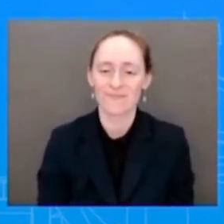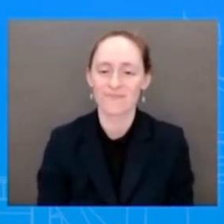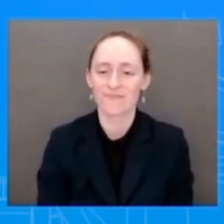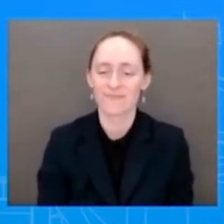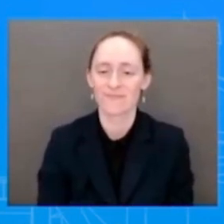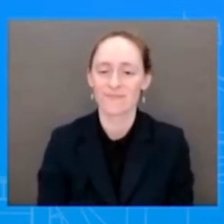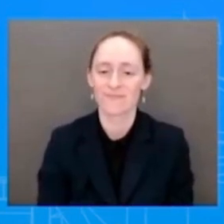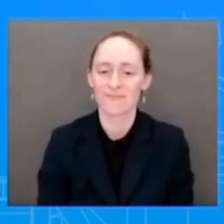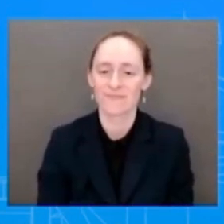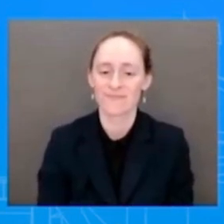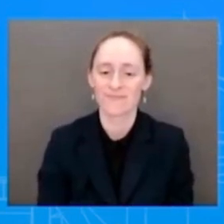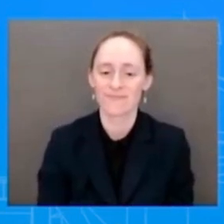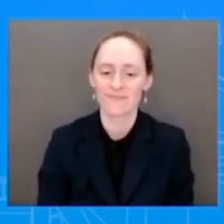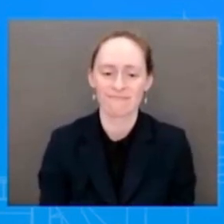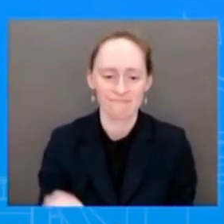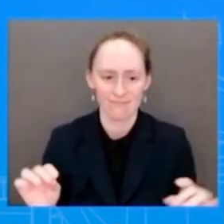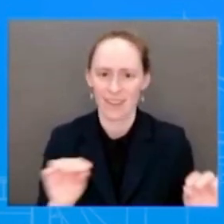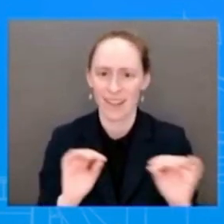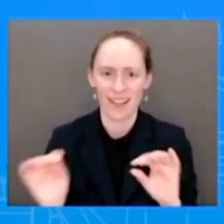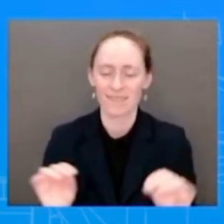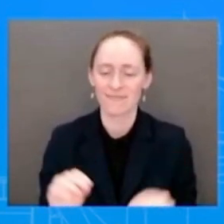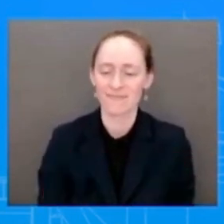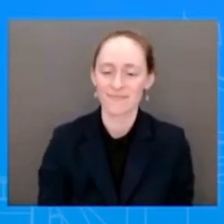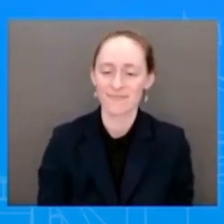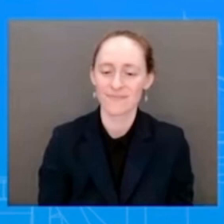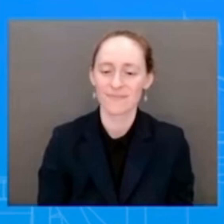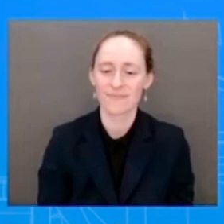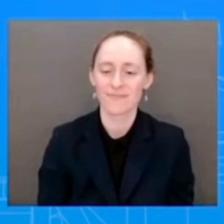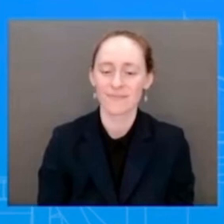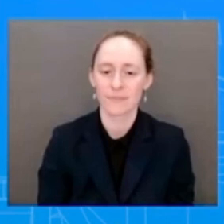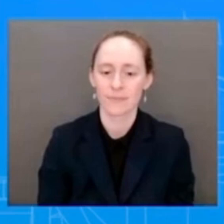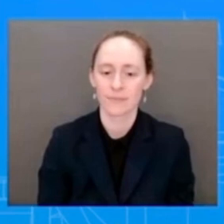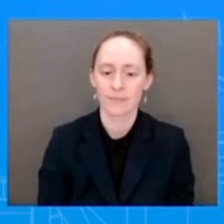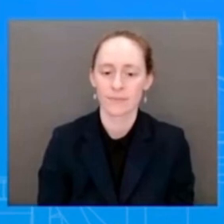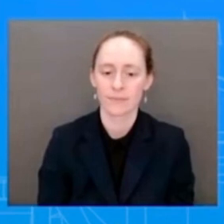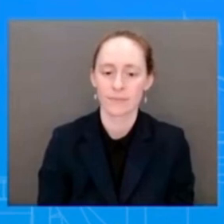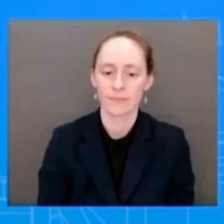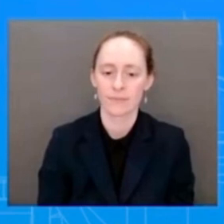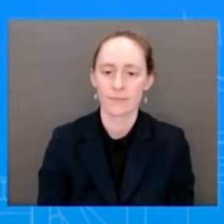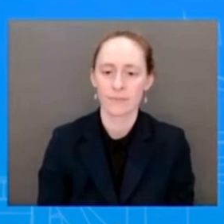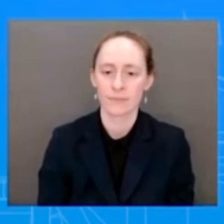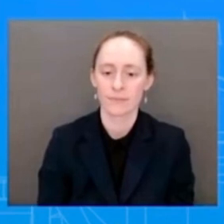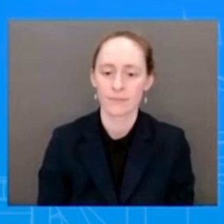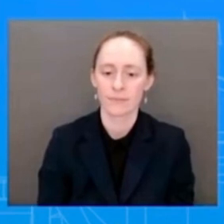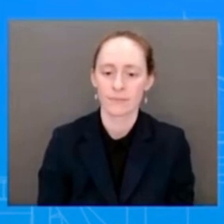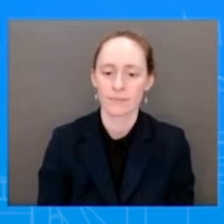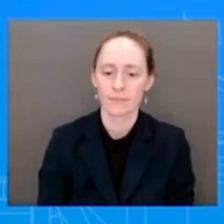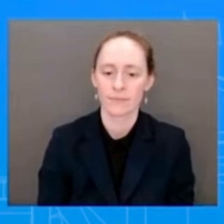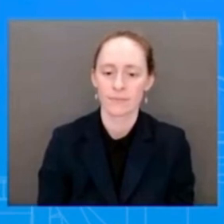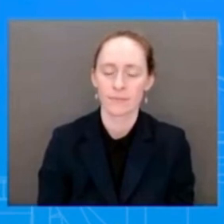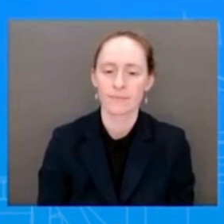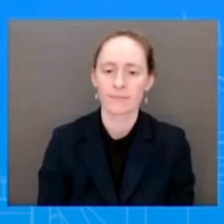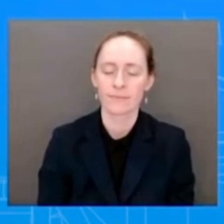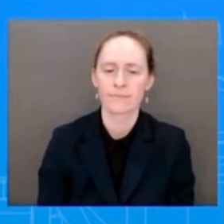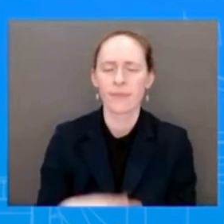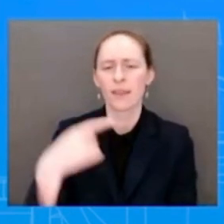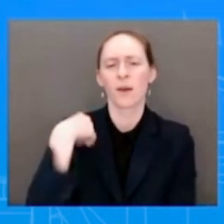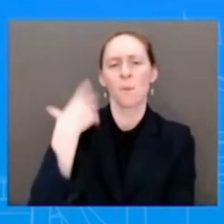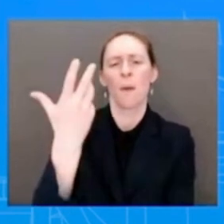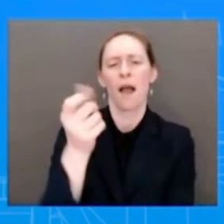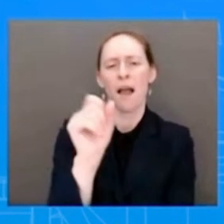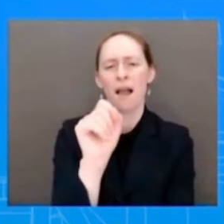Hi, Jen. I'm Courtney Rosen from Florida Government. I wanted to ask you, you were talking about abortion medication.